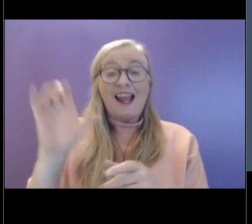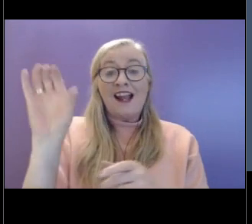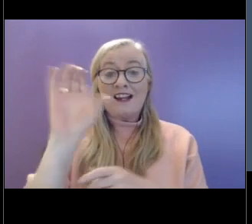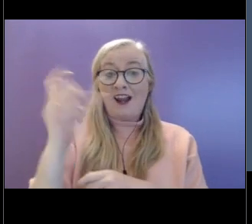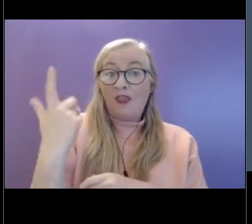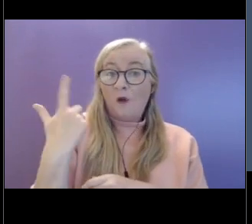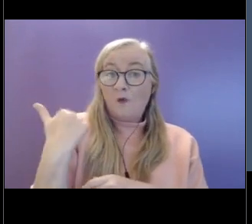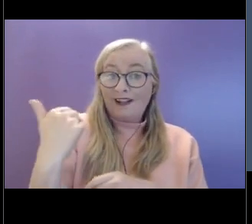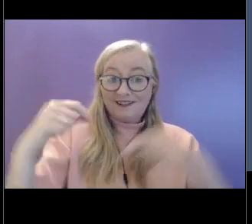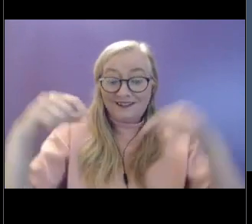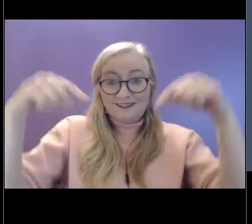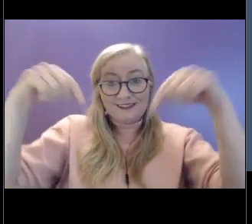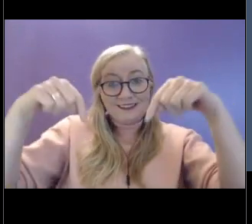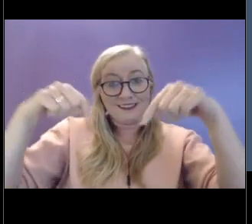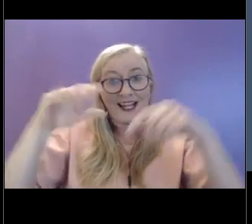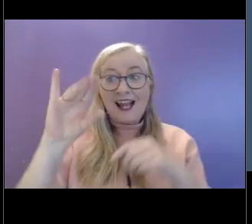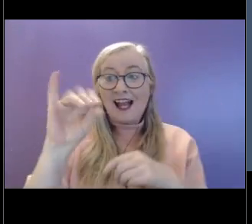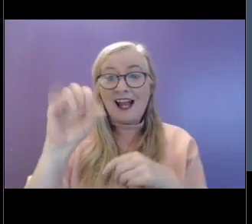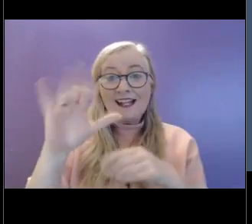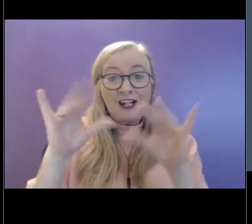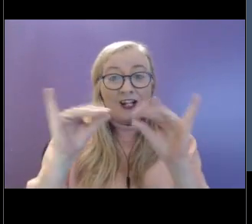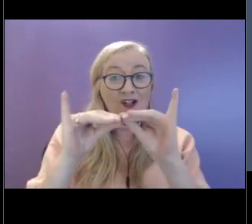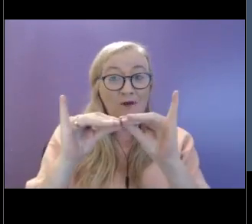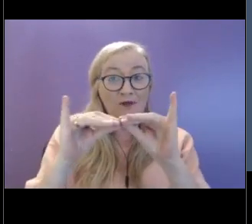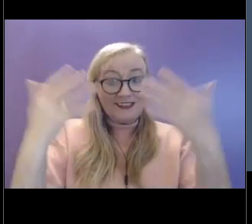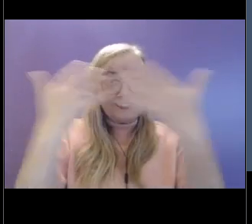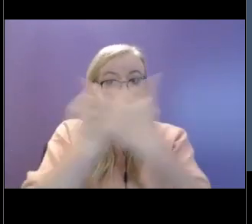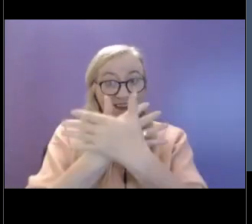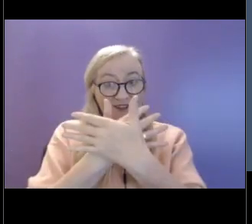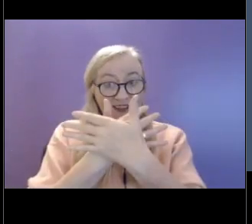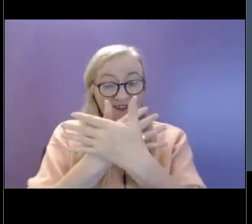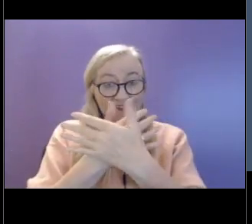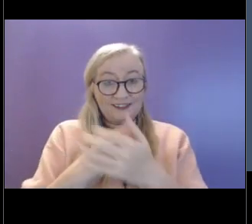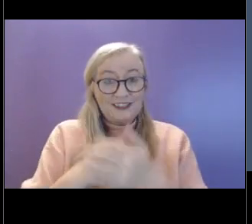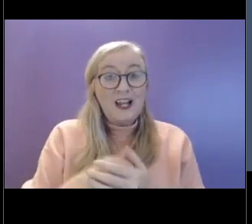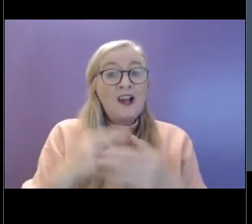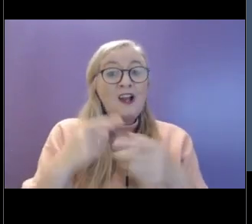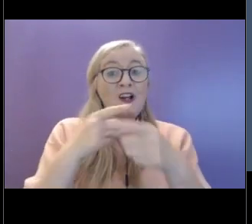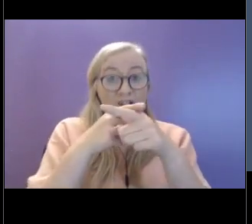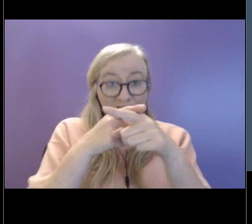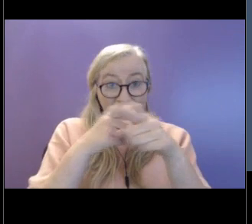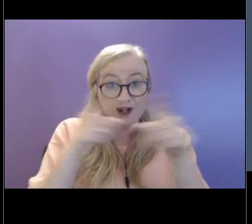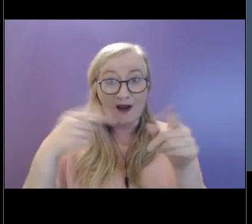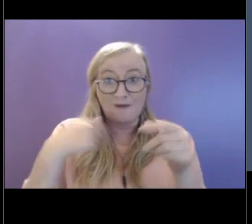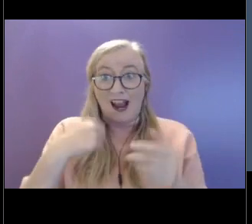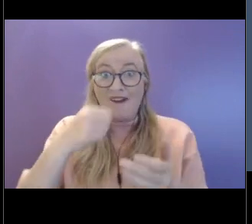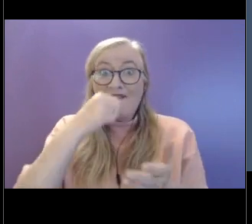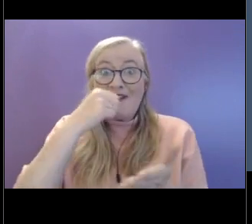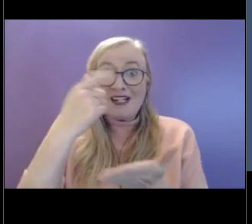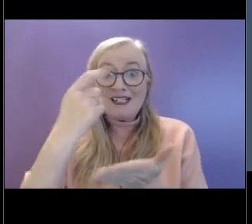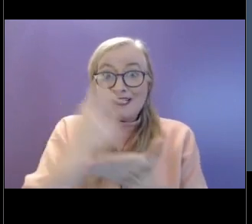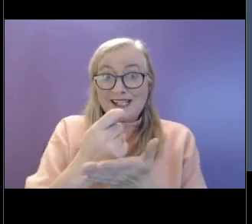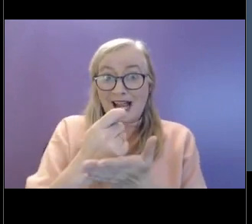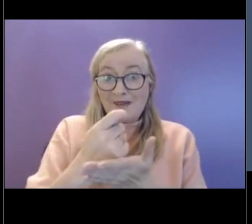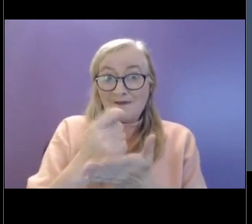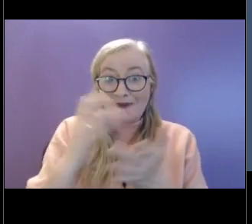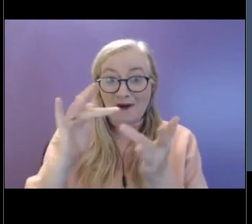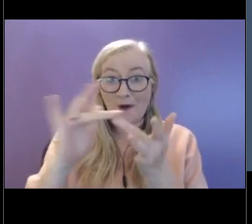who is our ISL interpreter for this evening. You'll have to forgive me. This is my first webinar. So if the technical